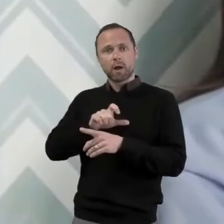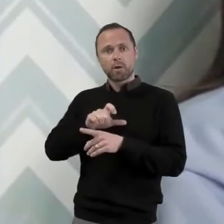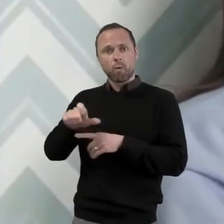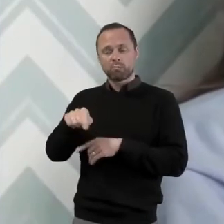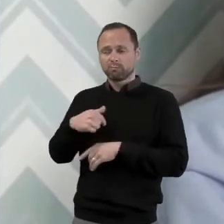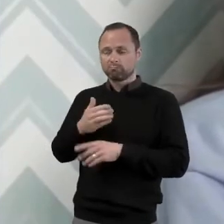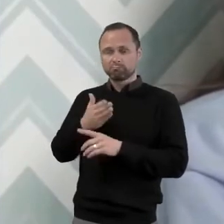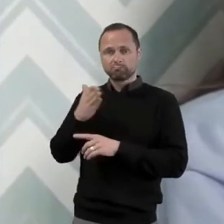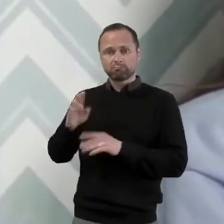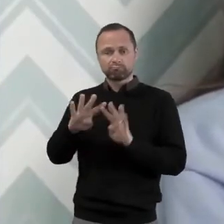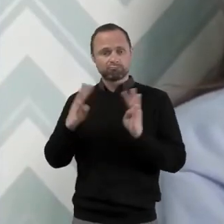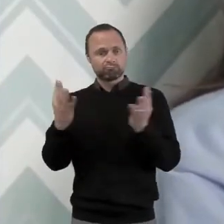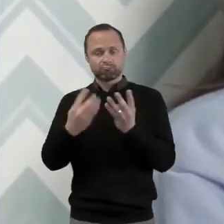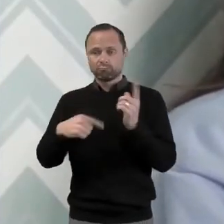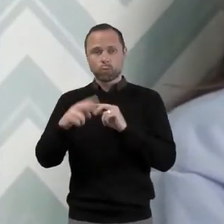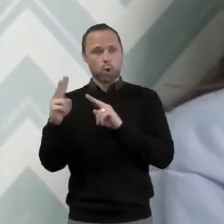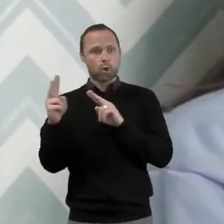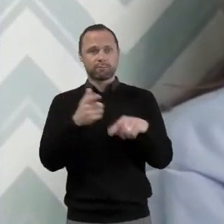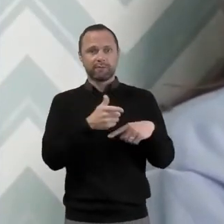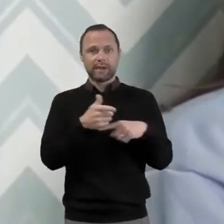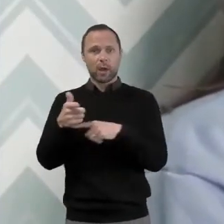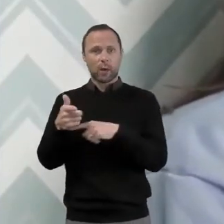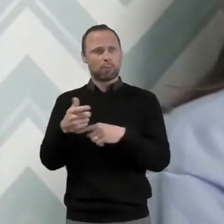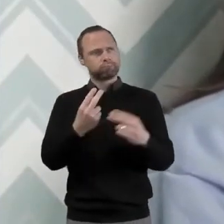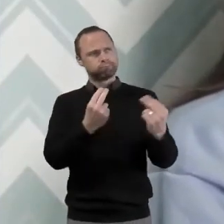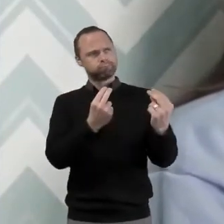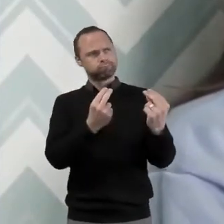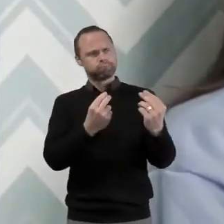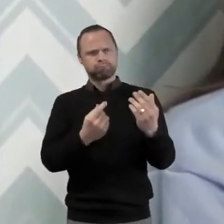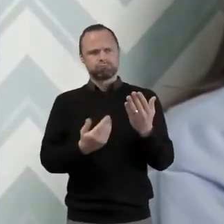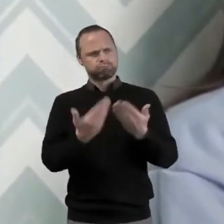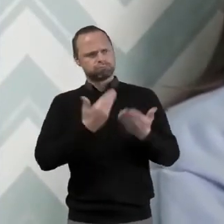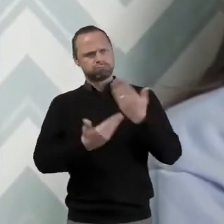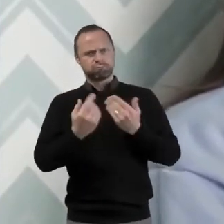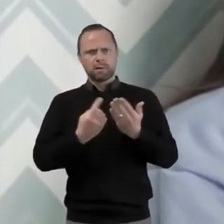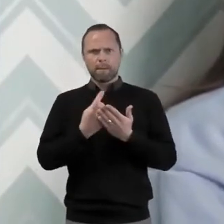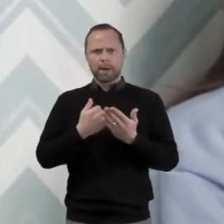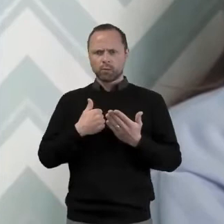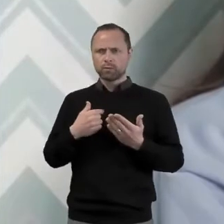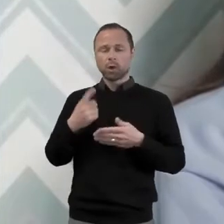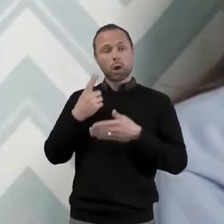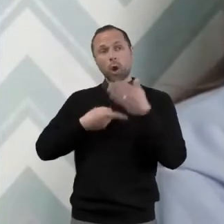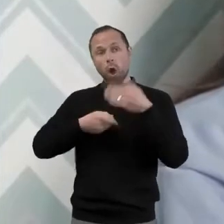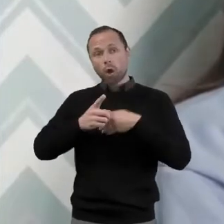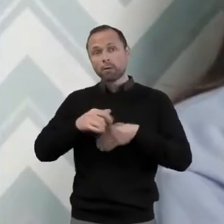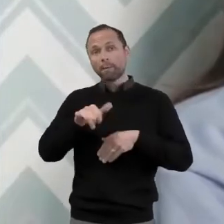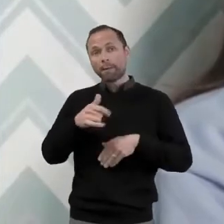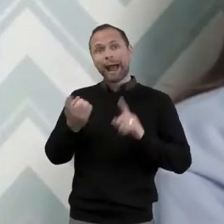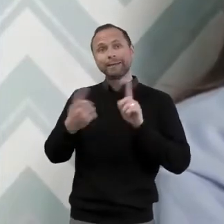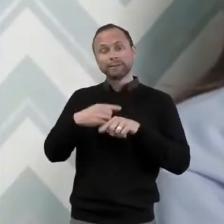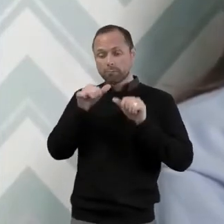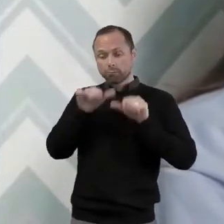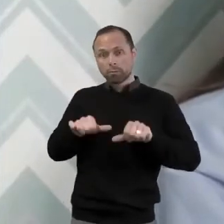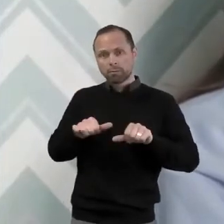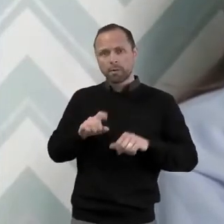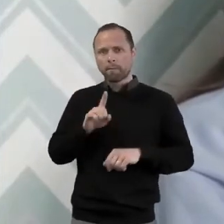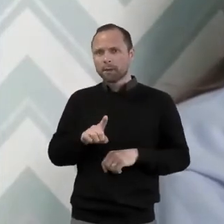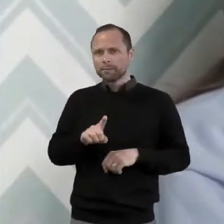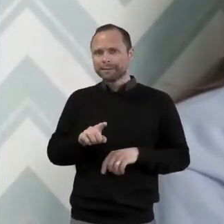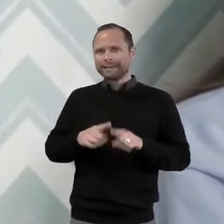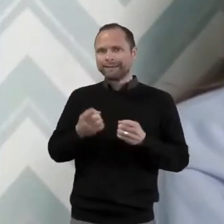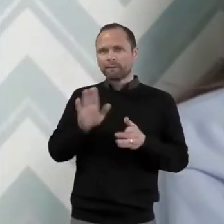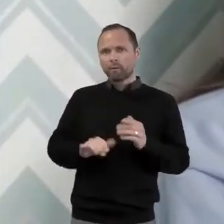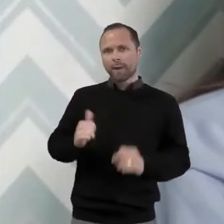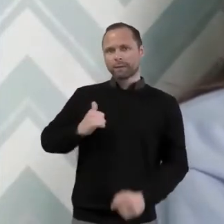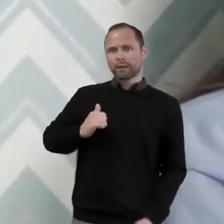and there were two men and they were talking about how you might find that God has answered your prayers just not in a way that you saw before.